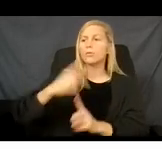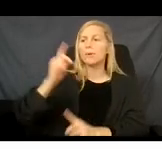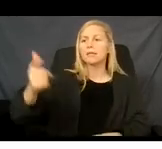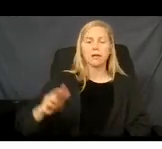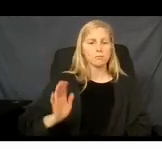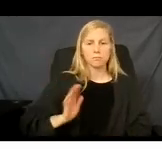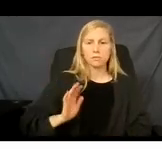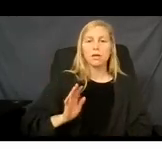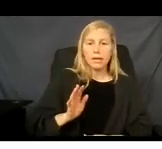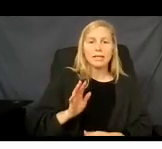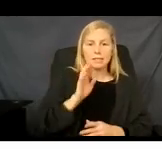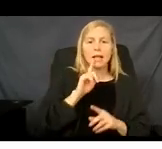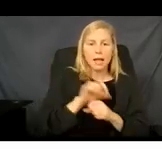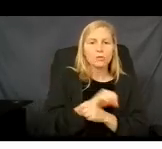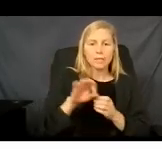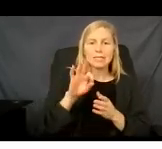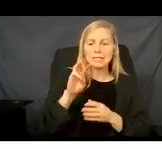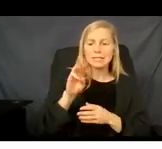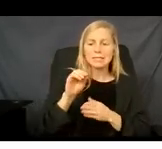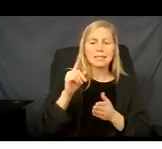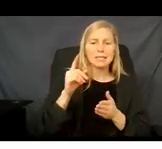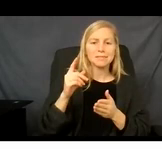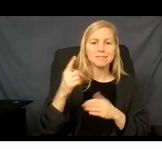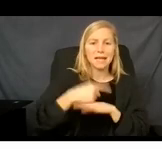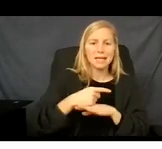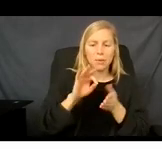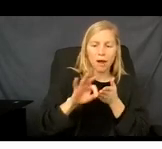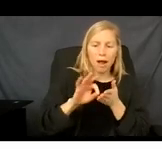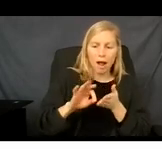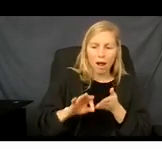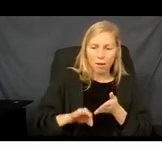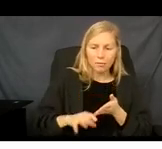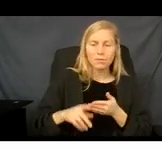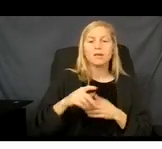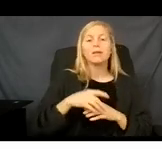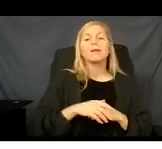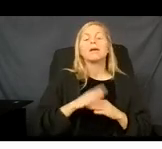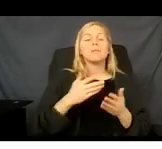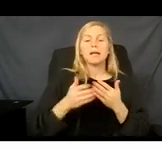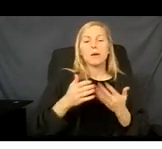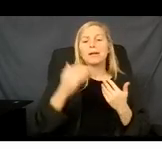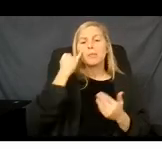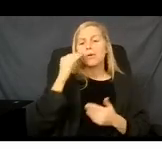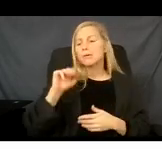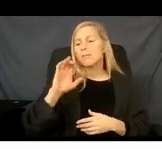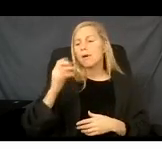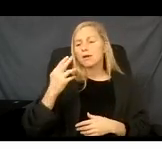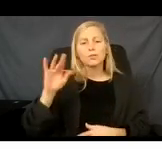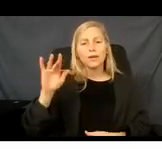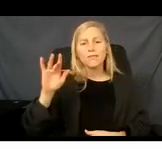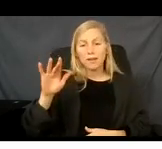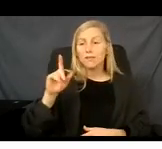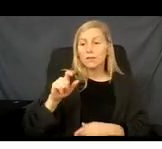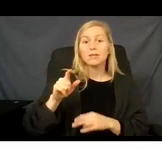the 25th of January, the birth of that child must be reported so that the child would have Medicaid with the managed care